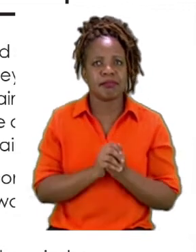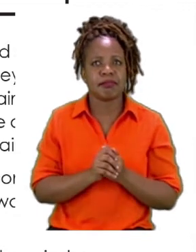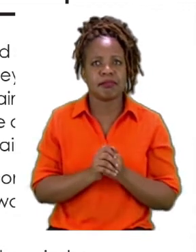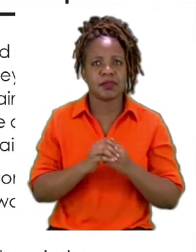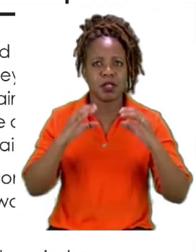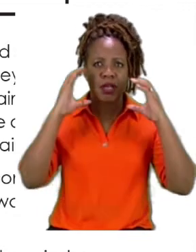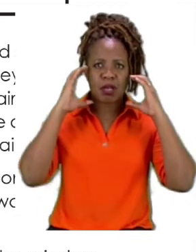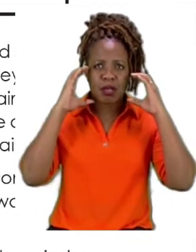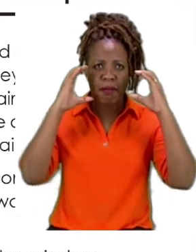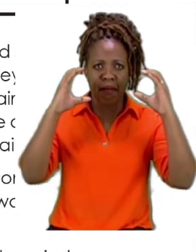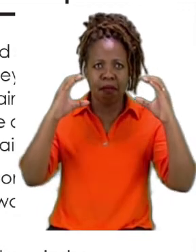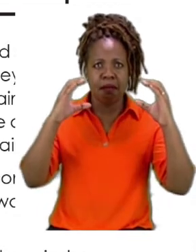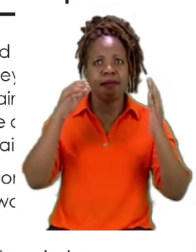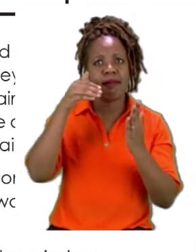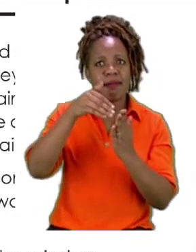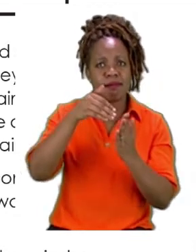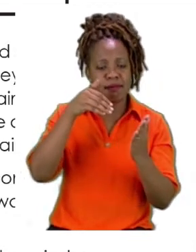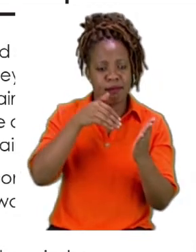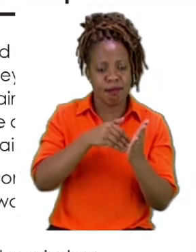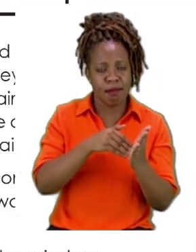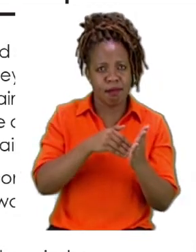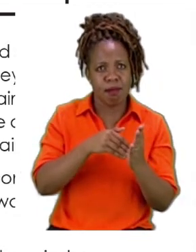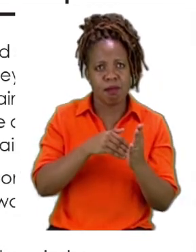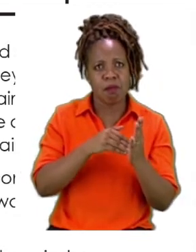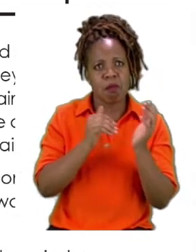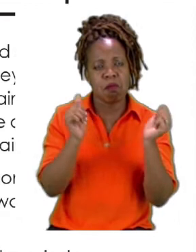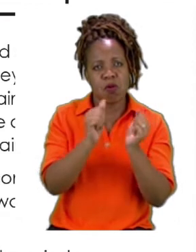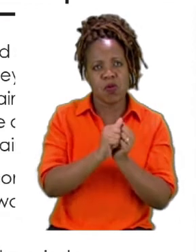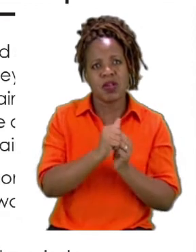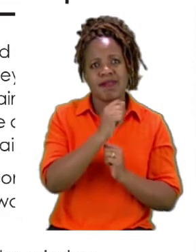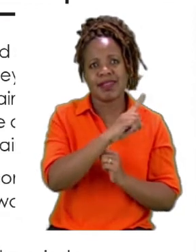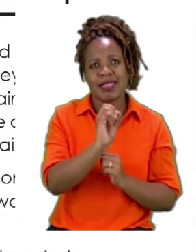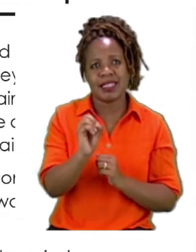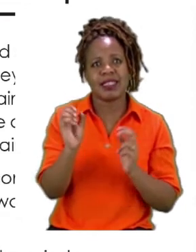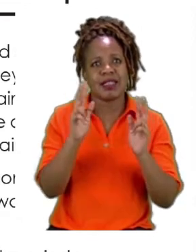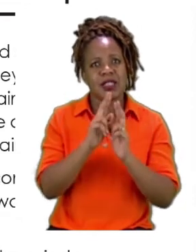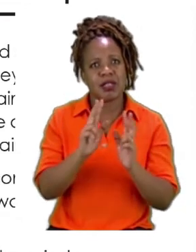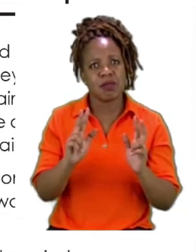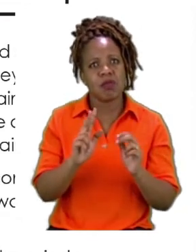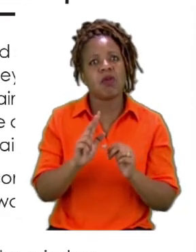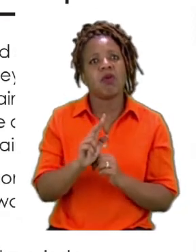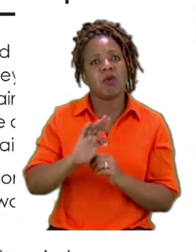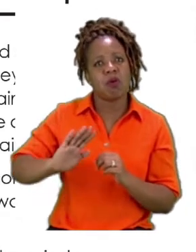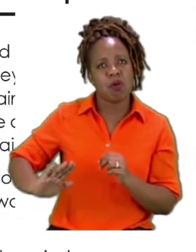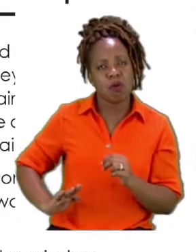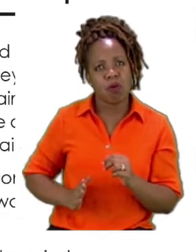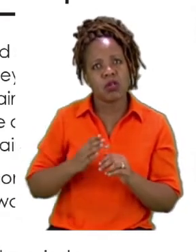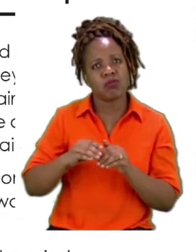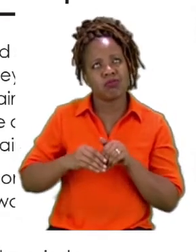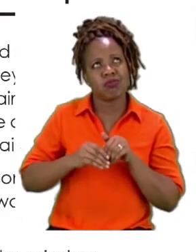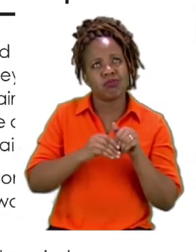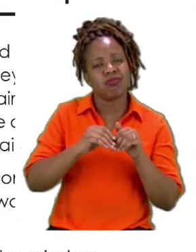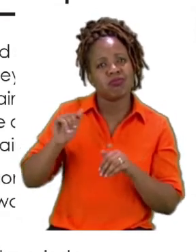just arrived with 10 people who want to travel by air.